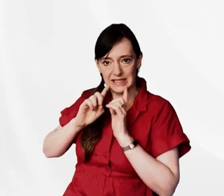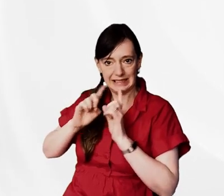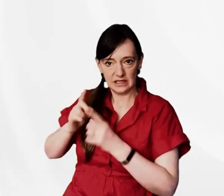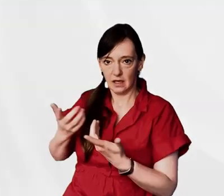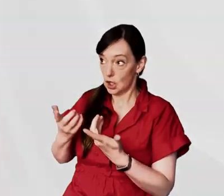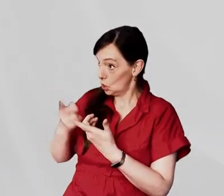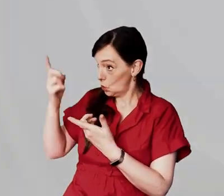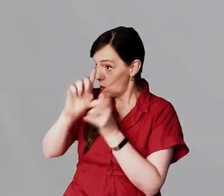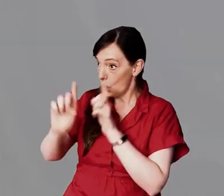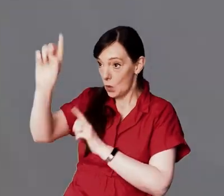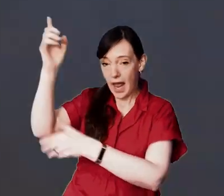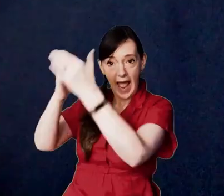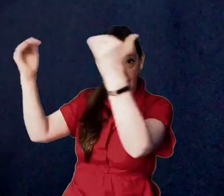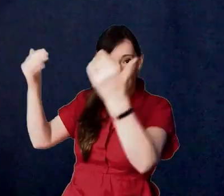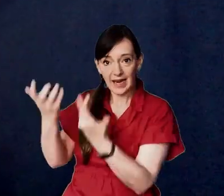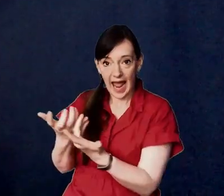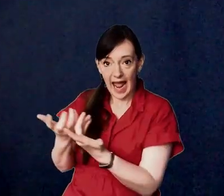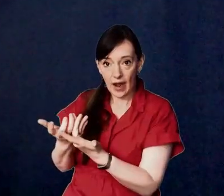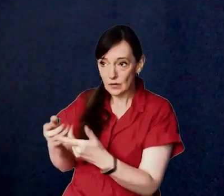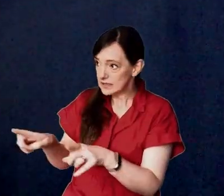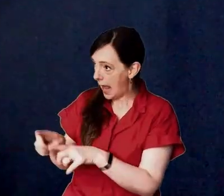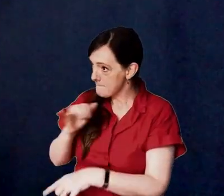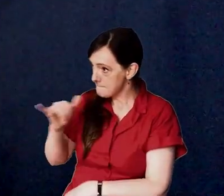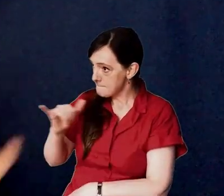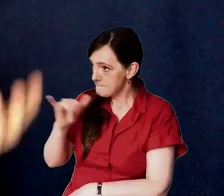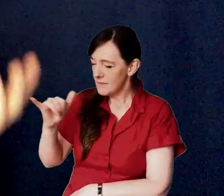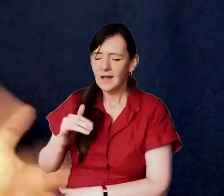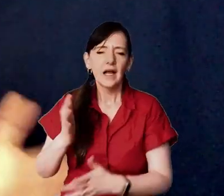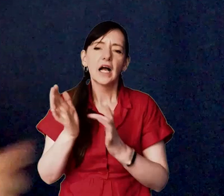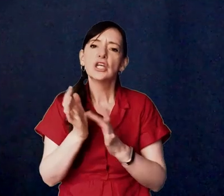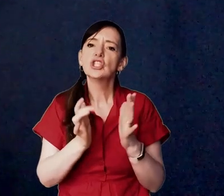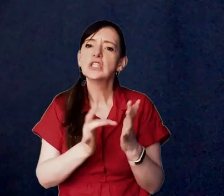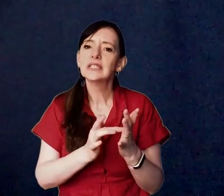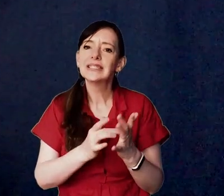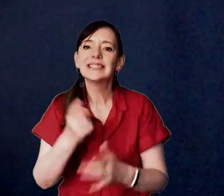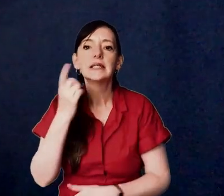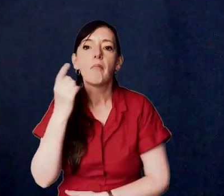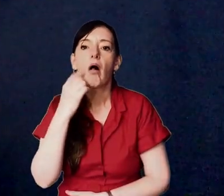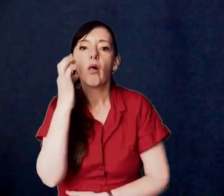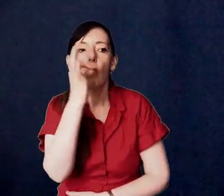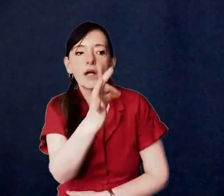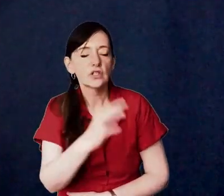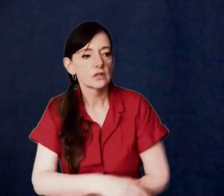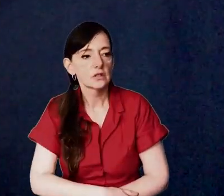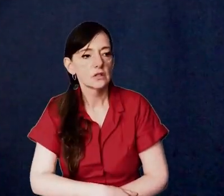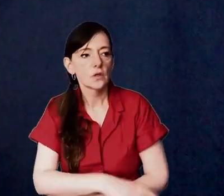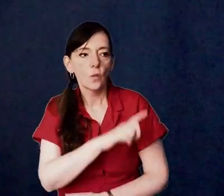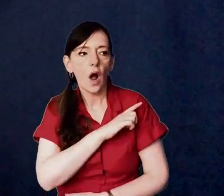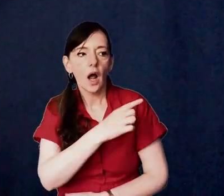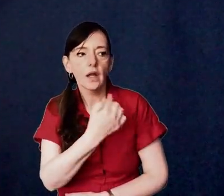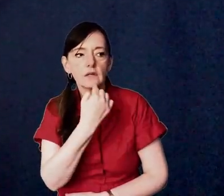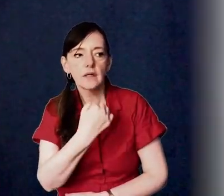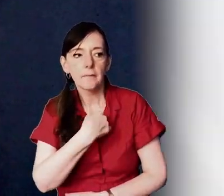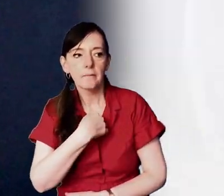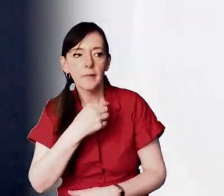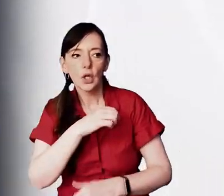obviously are going to heaven how do i get there and jesus untangles that whole mess of wrong ideas with a simple question why do you